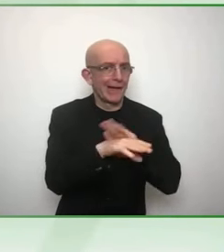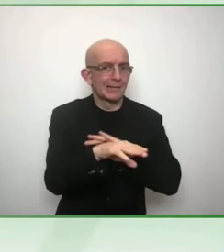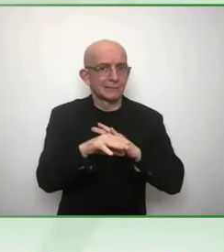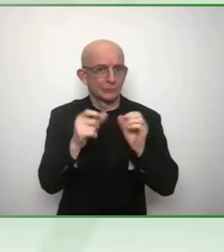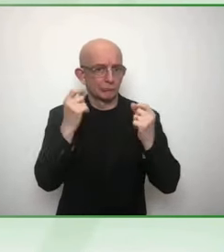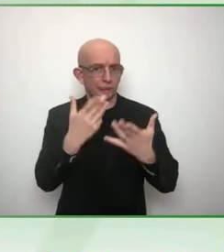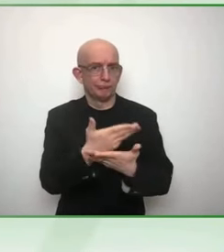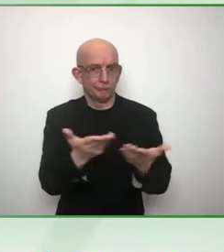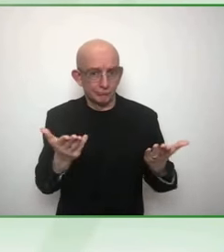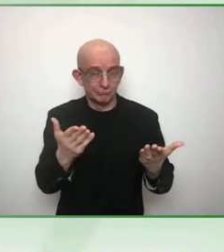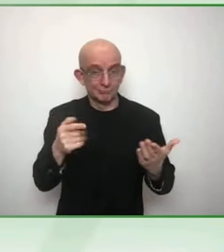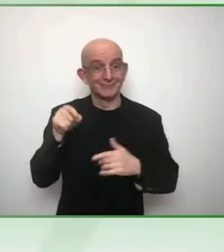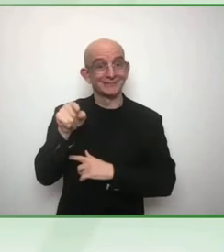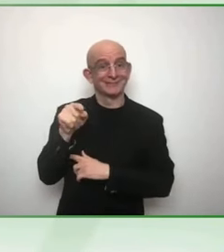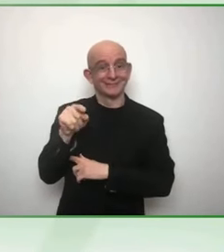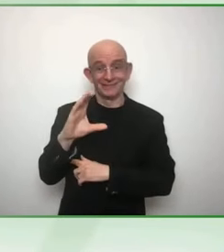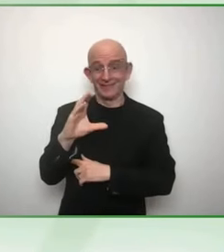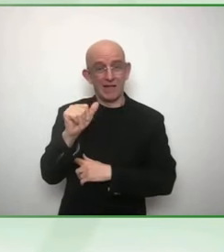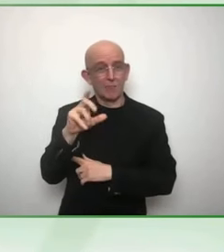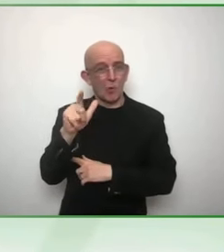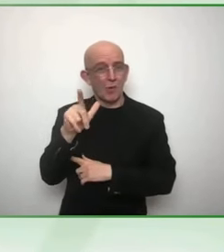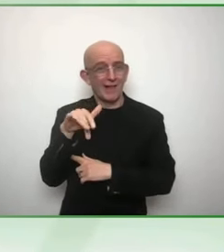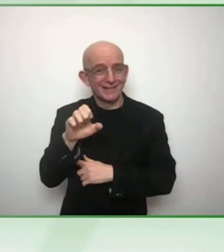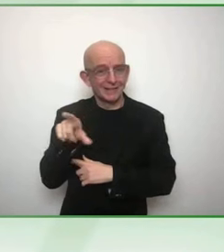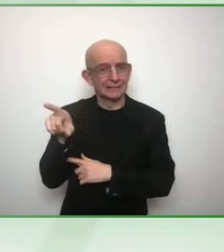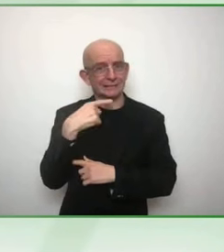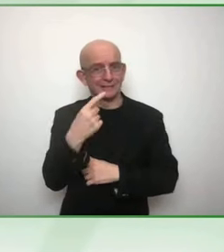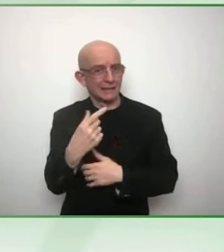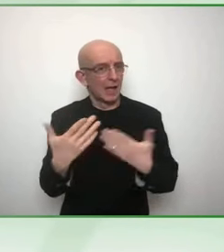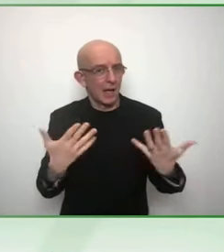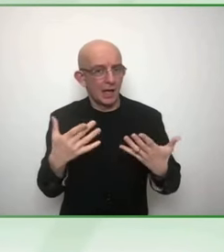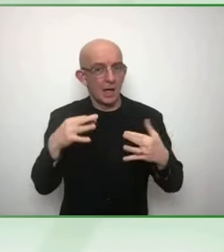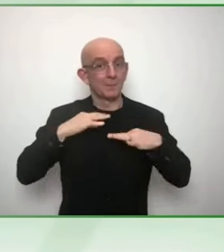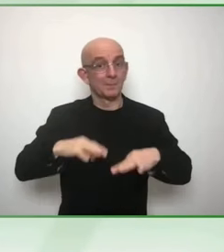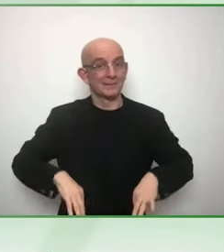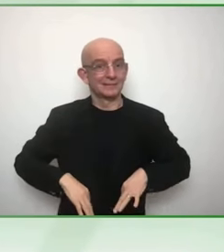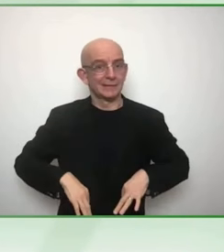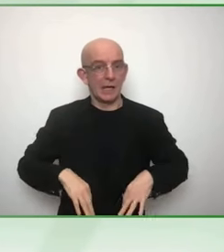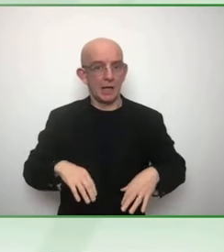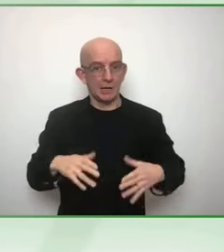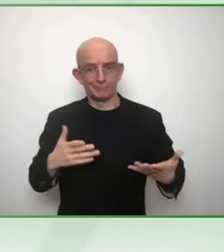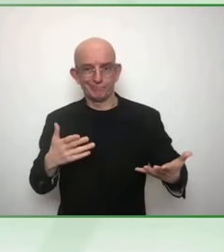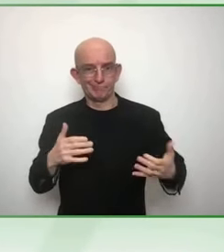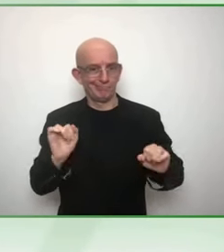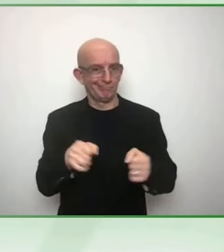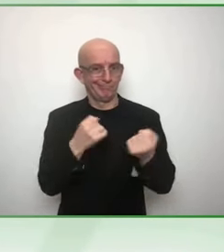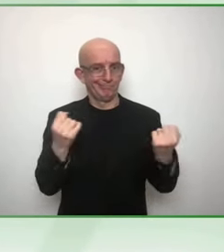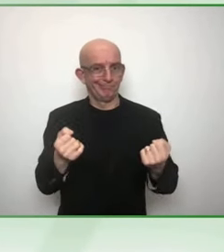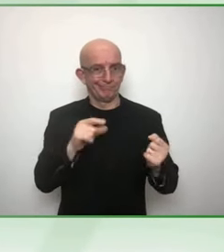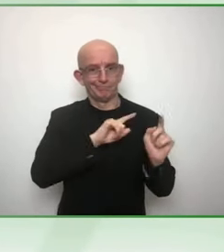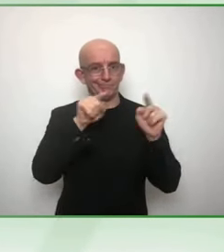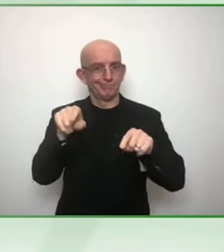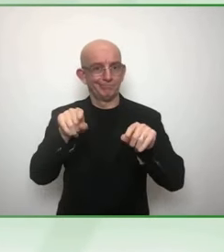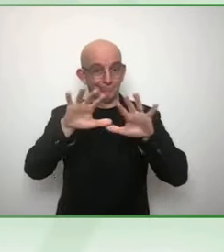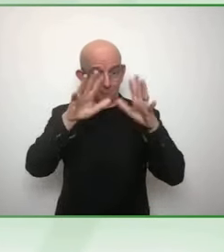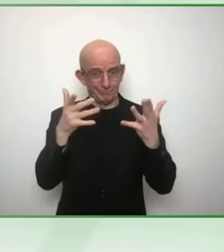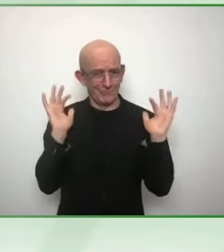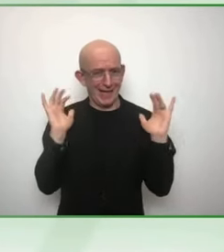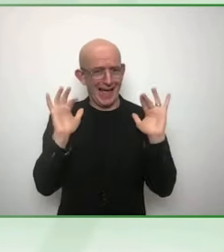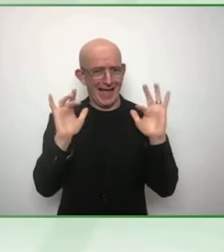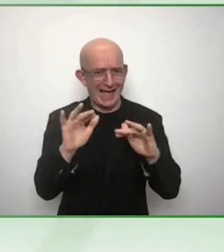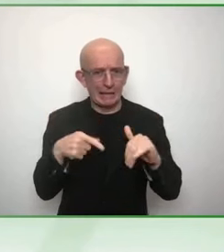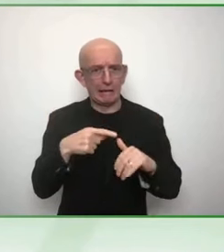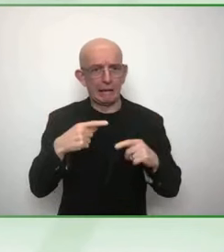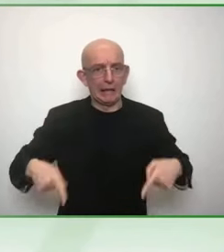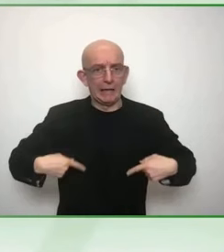But I just like to know that there has been, there have been very positive movements within the UN and there have been a development of